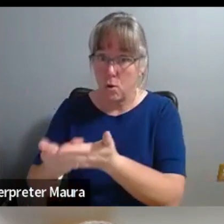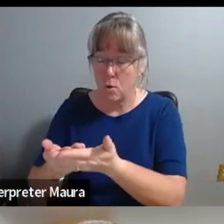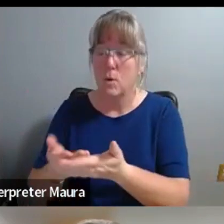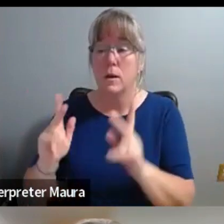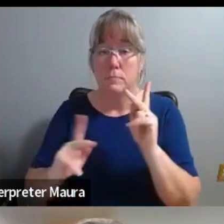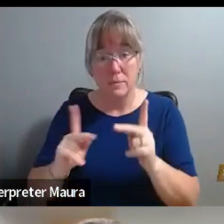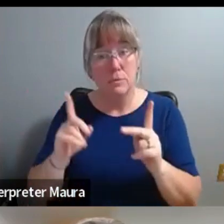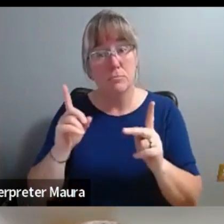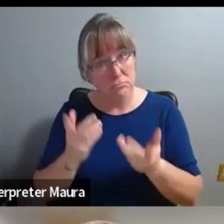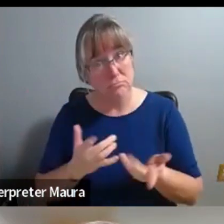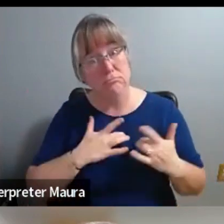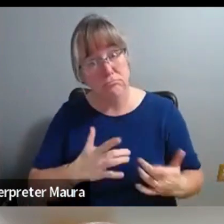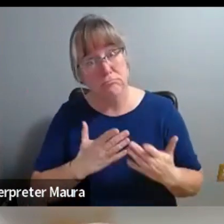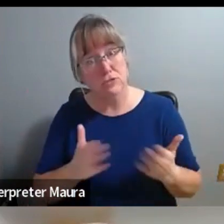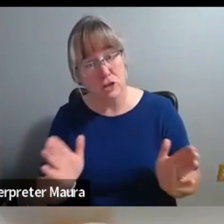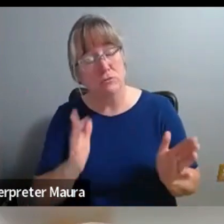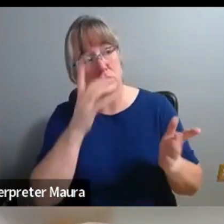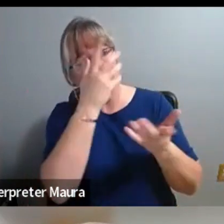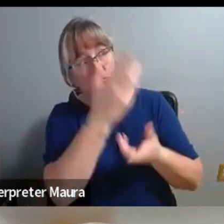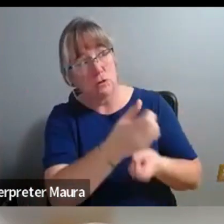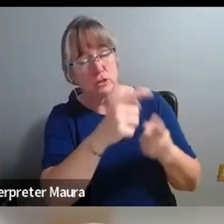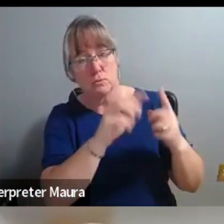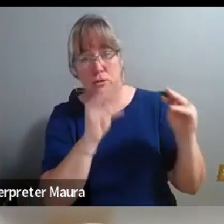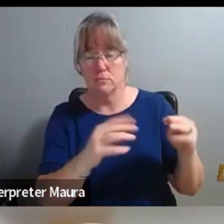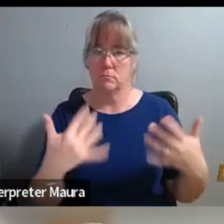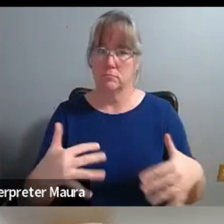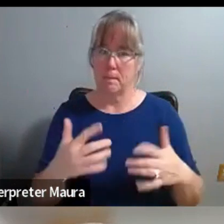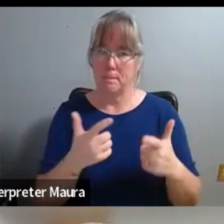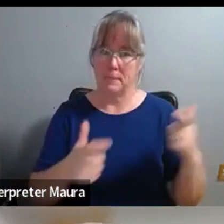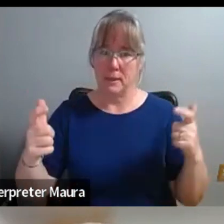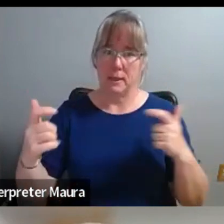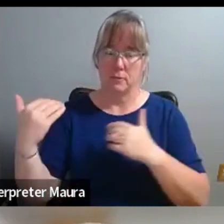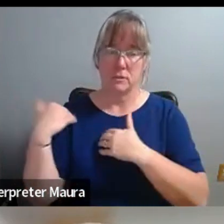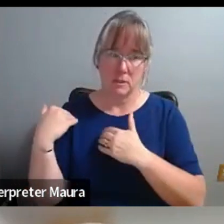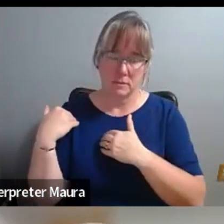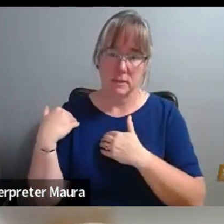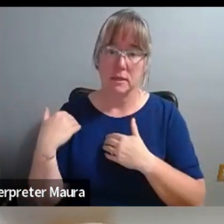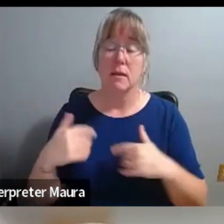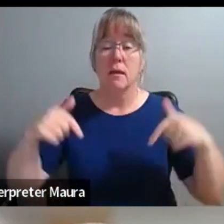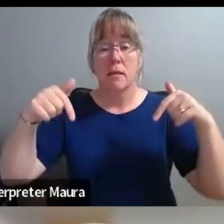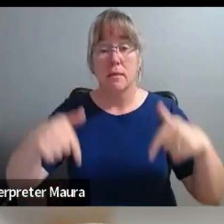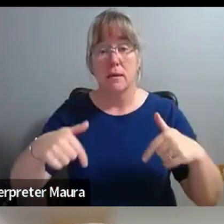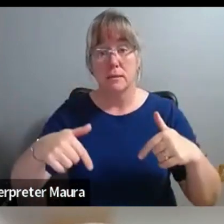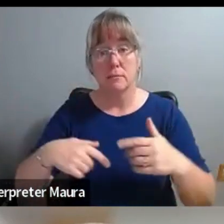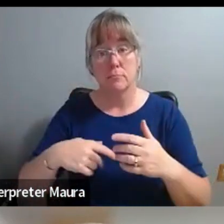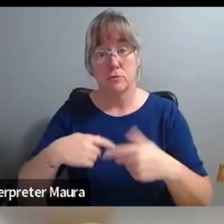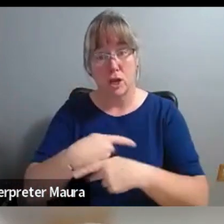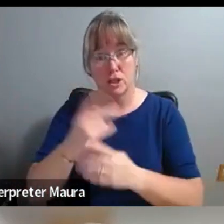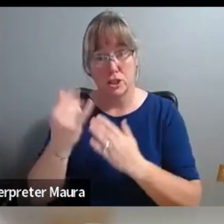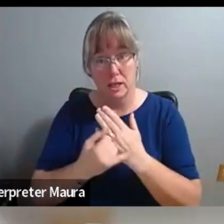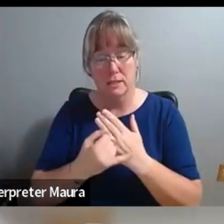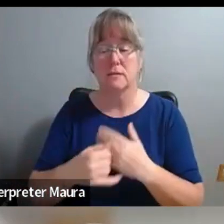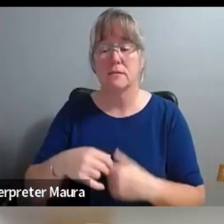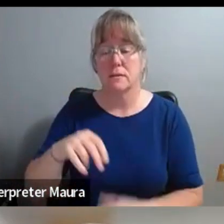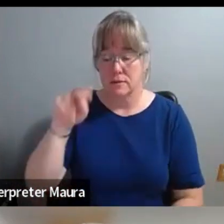trust museums. And so that's a huge responsibility, but I think what made this successful is that the Nelson trusted